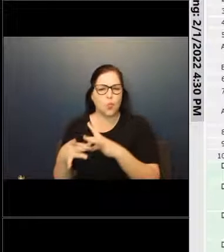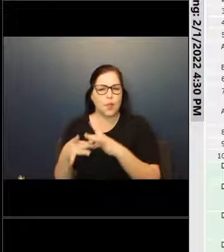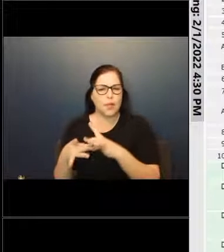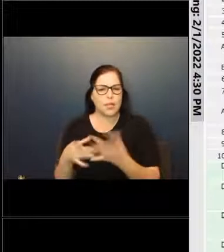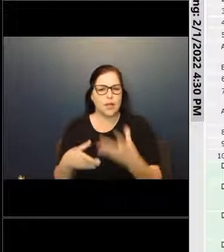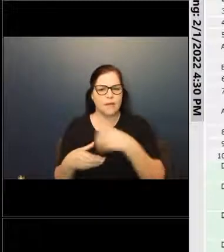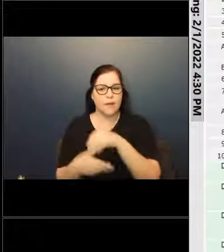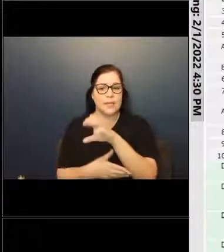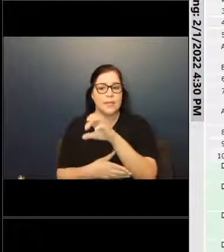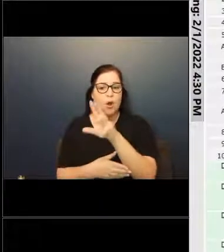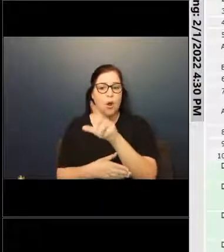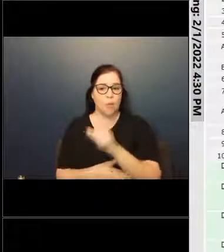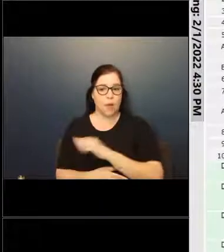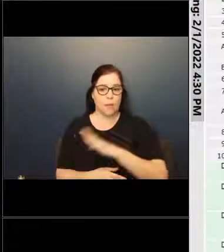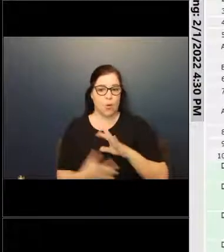CRA Board on agenda.